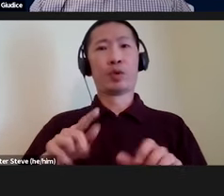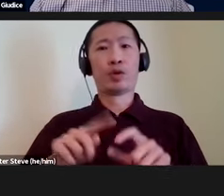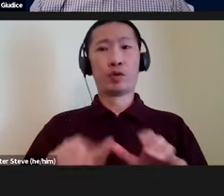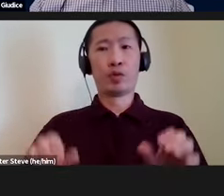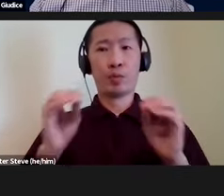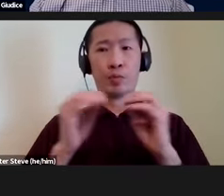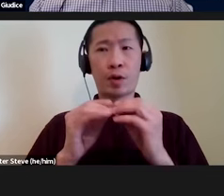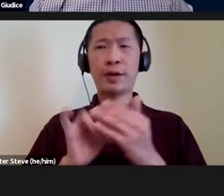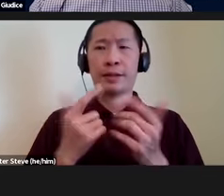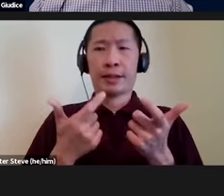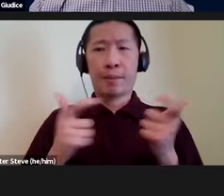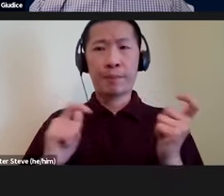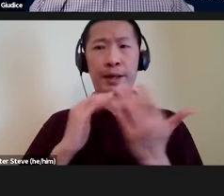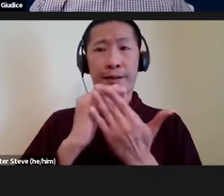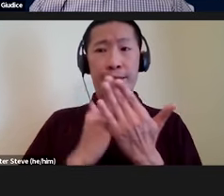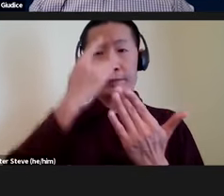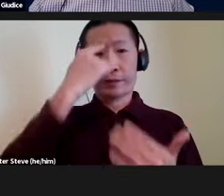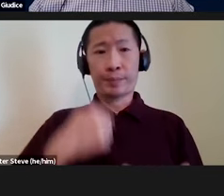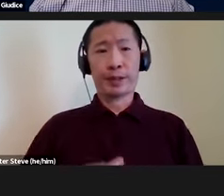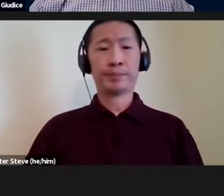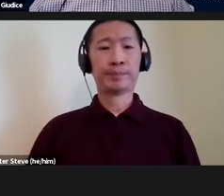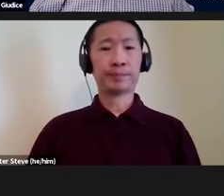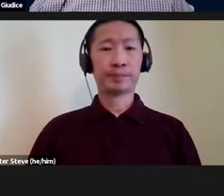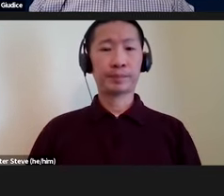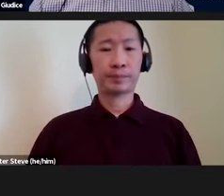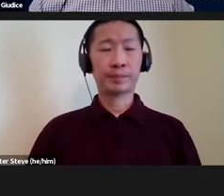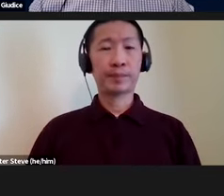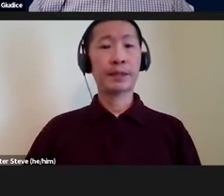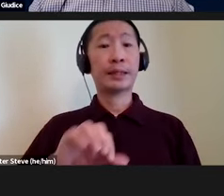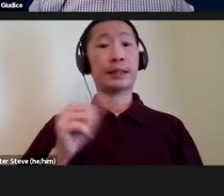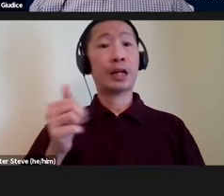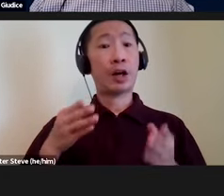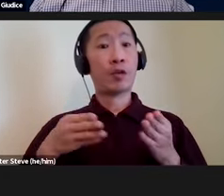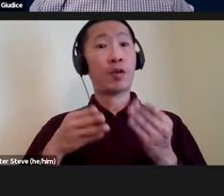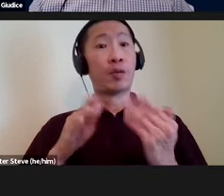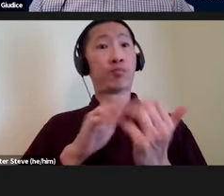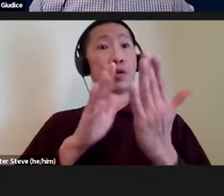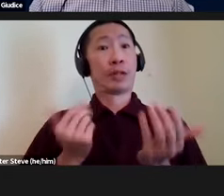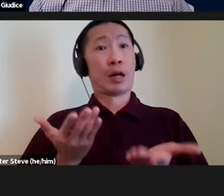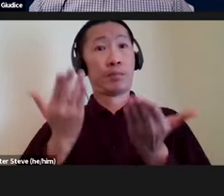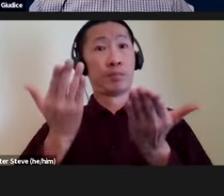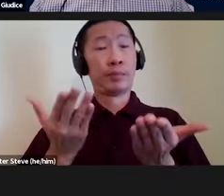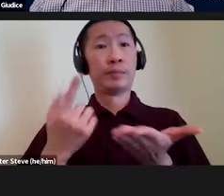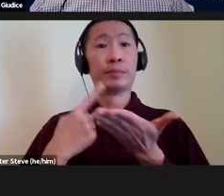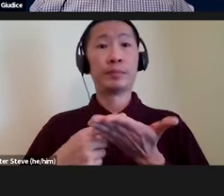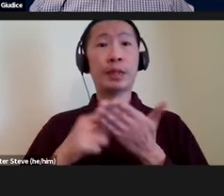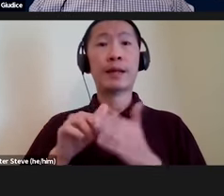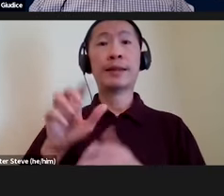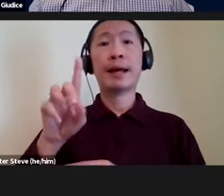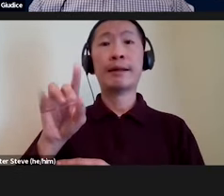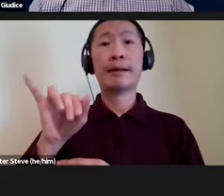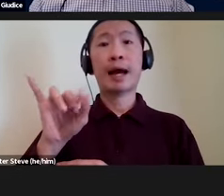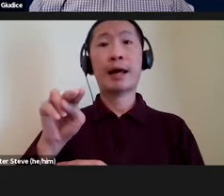That's a big kind of take home for me. So the alternative approach that I'm advancing here argues that dynamic,